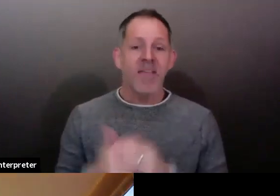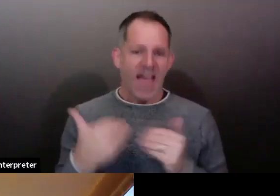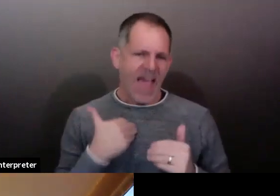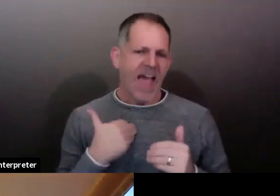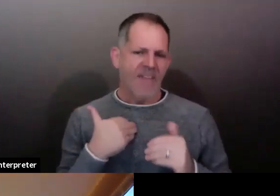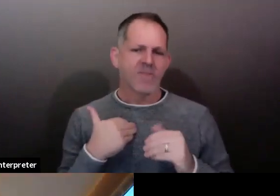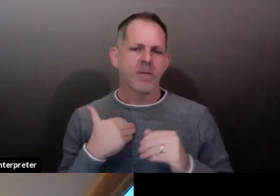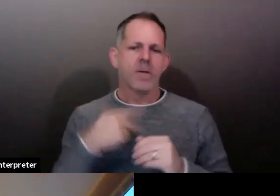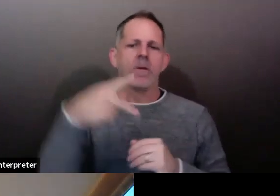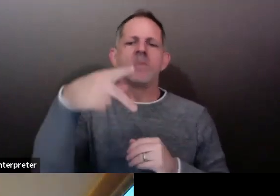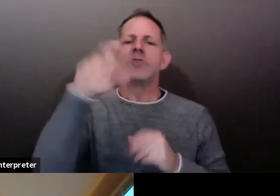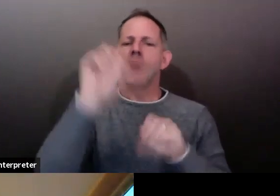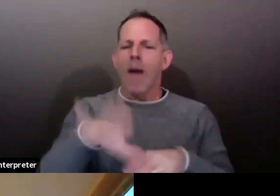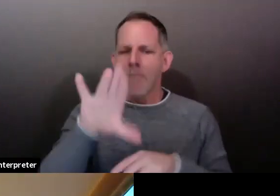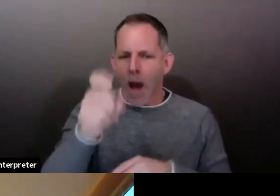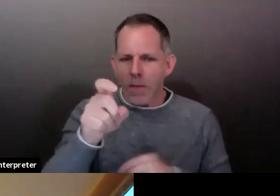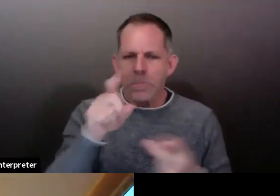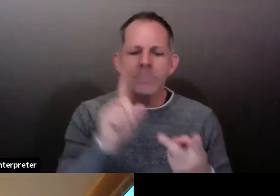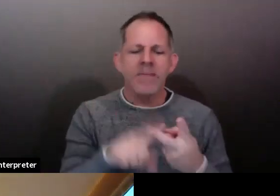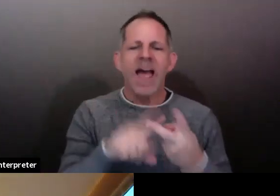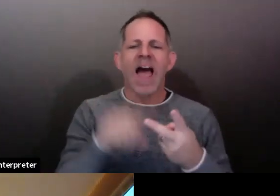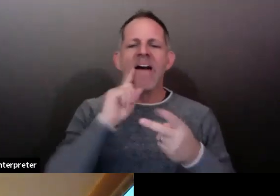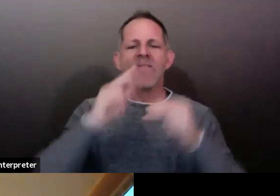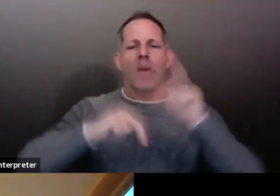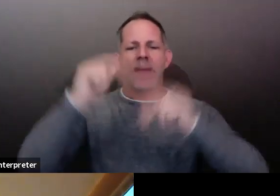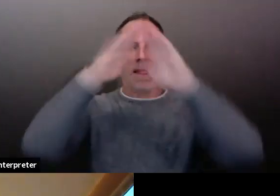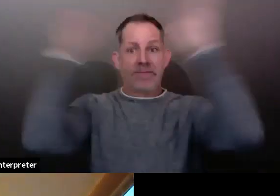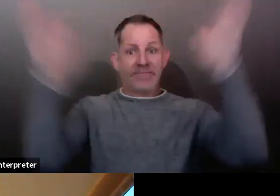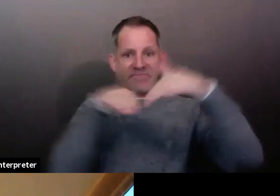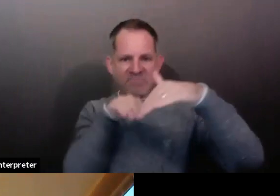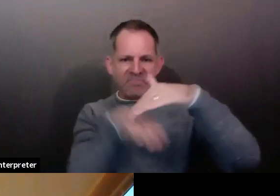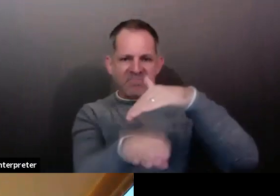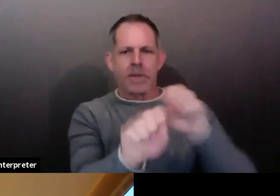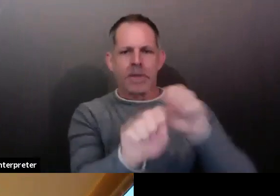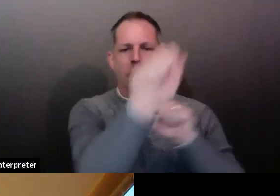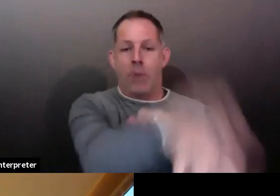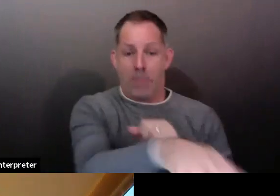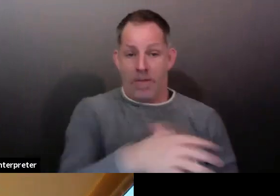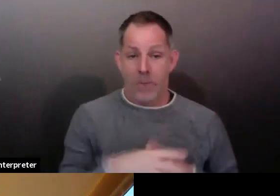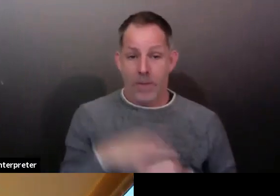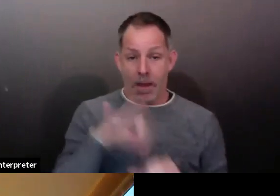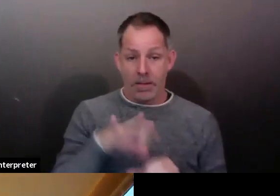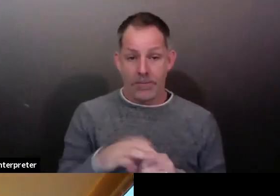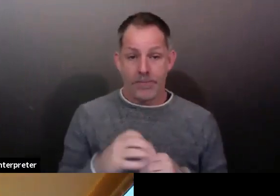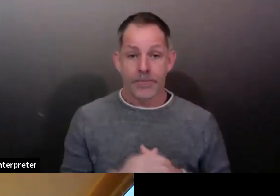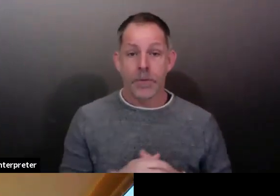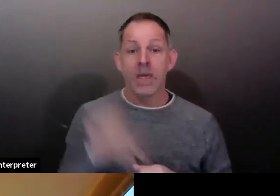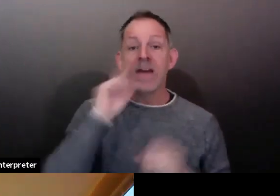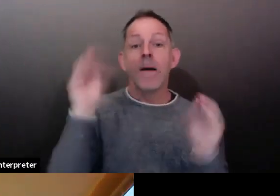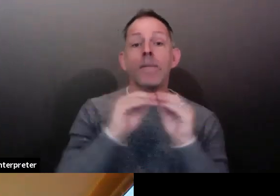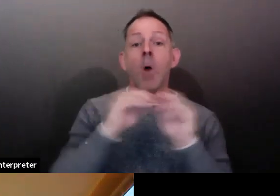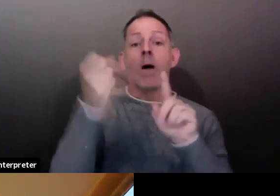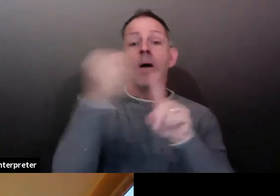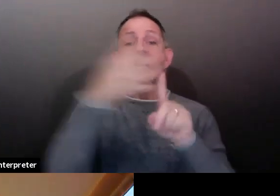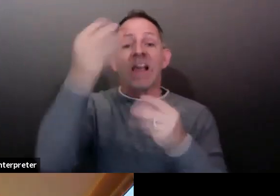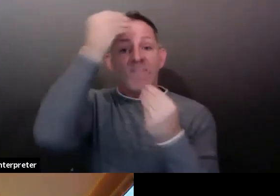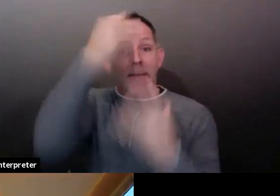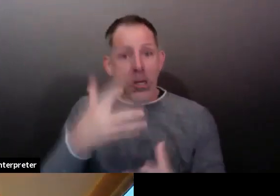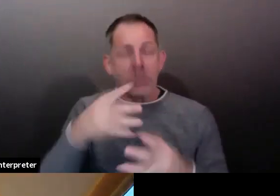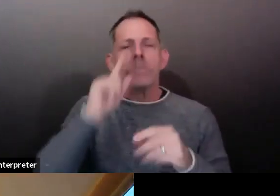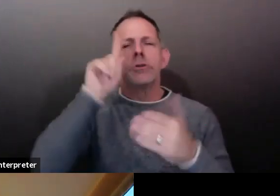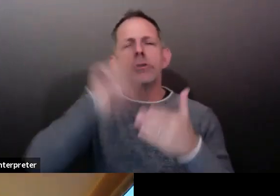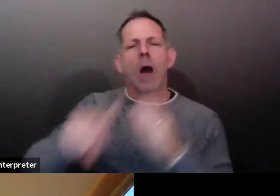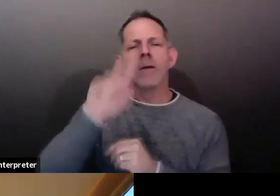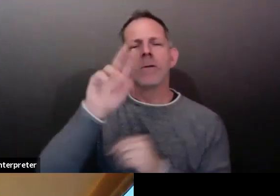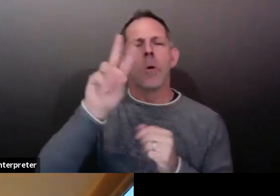sites can be found at our website which is snohco.org backslash elections. That's